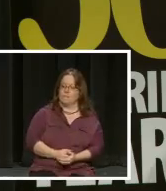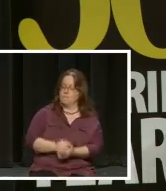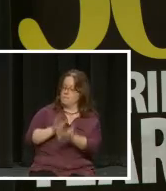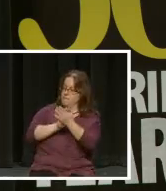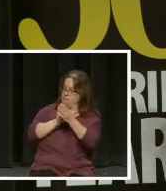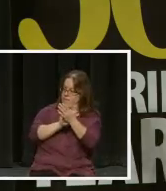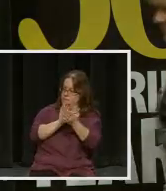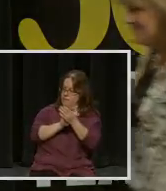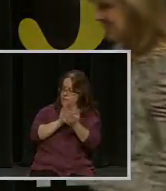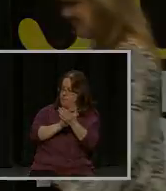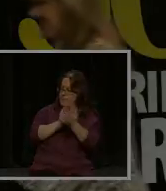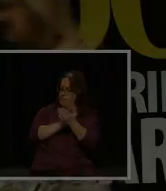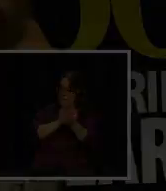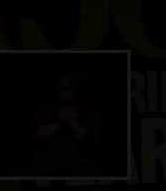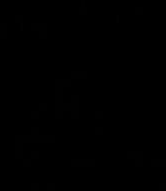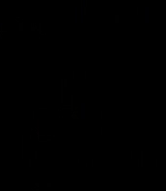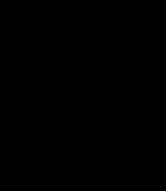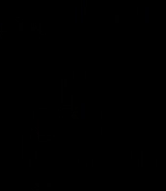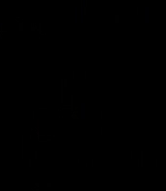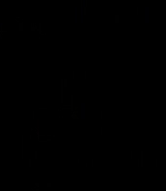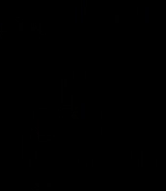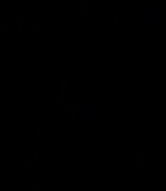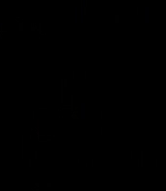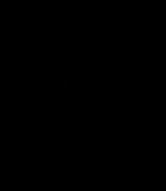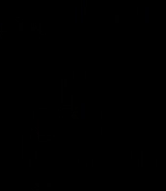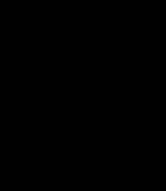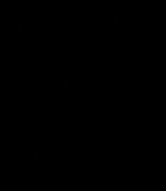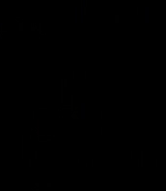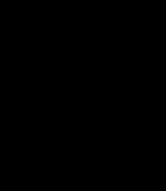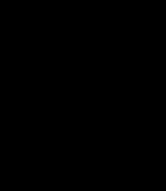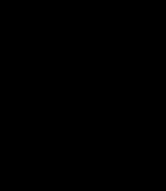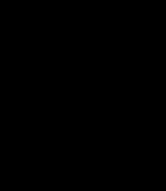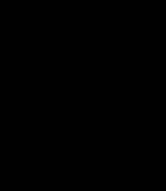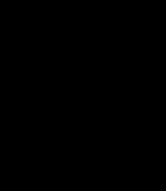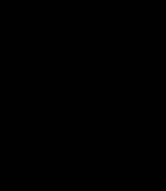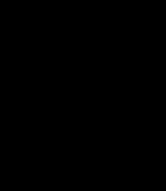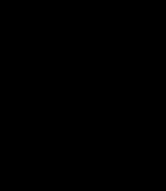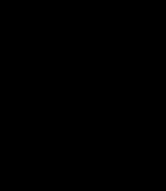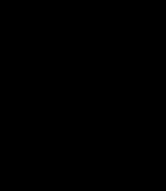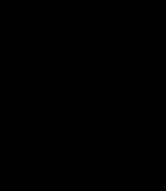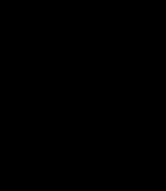Thank you. do. Thank you. Thank you.